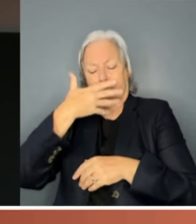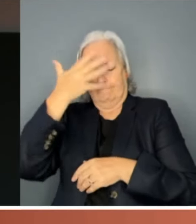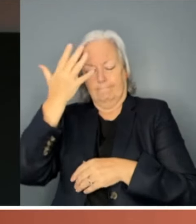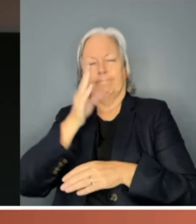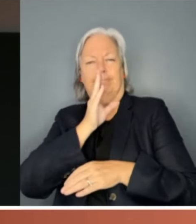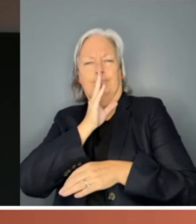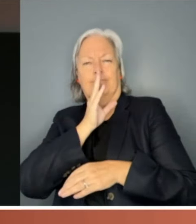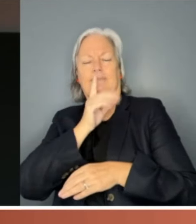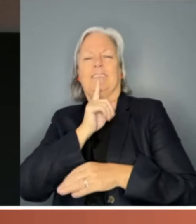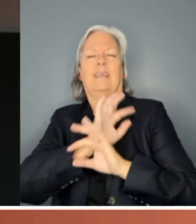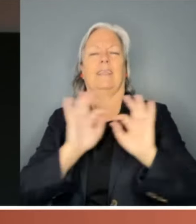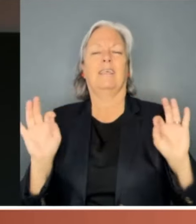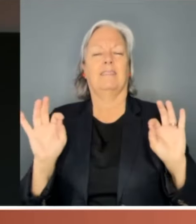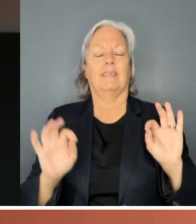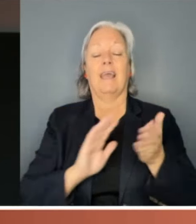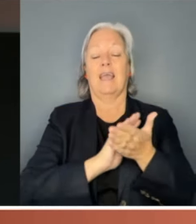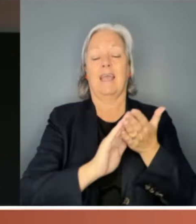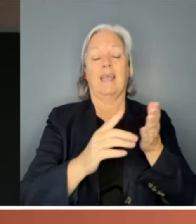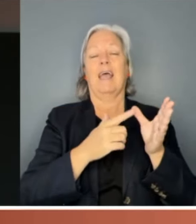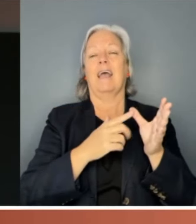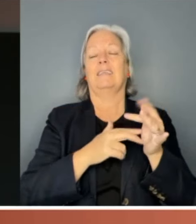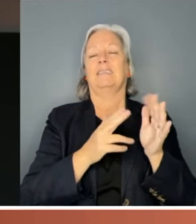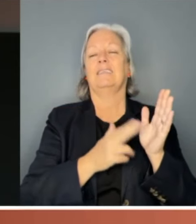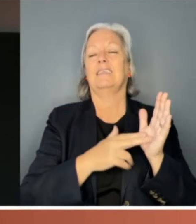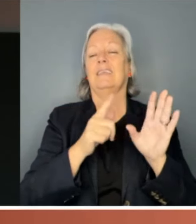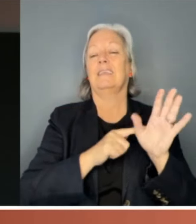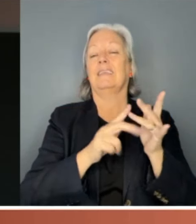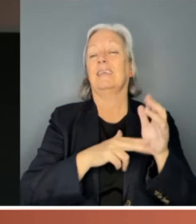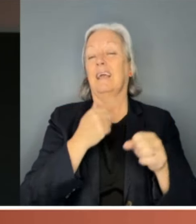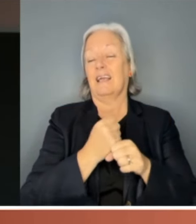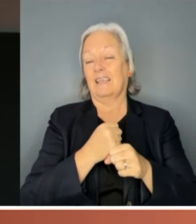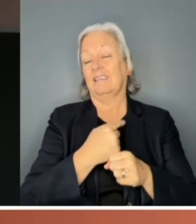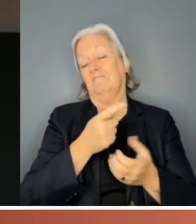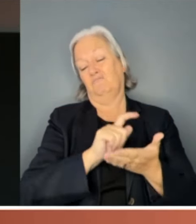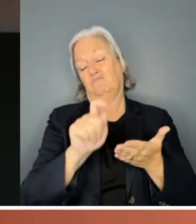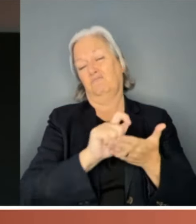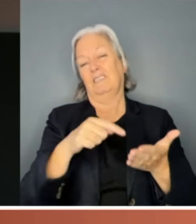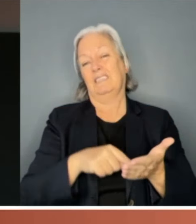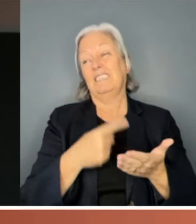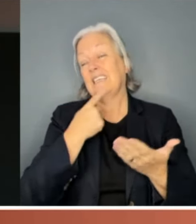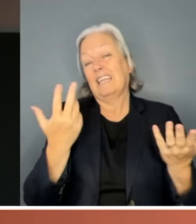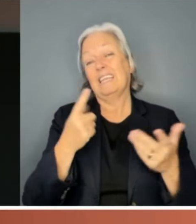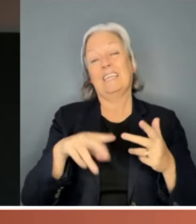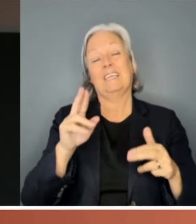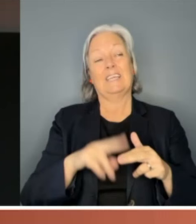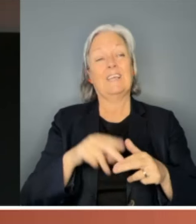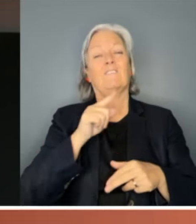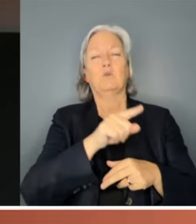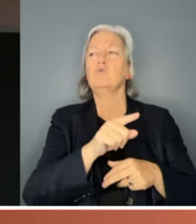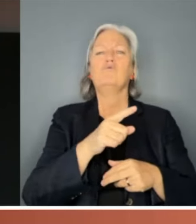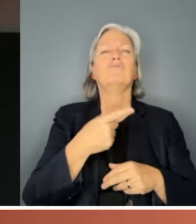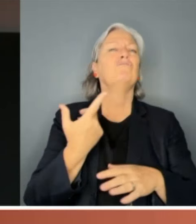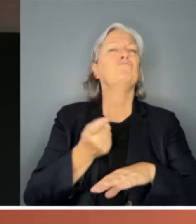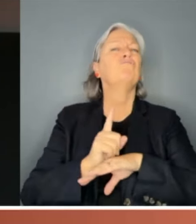Hansen Young wrote, the reality is that this is the sort of treatment you can expect if you're an outspoken woman